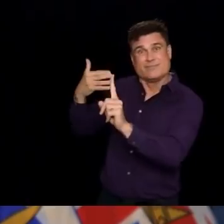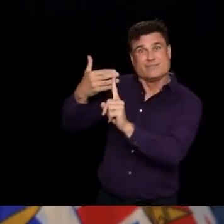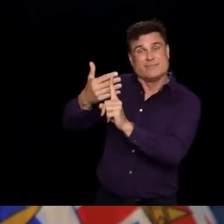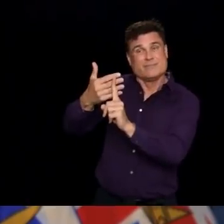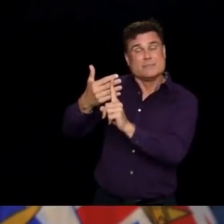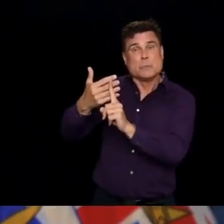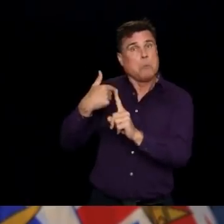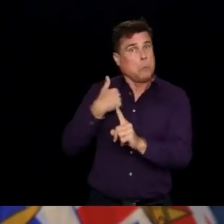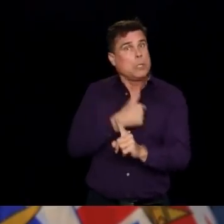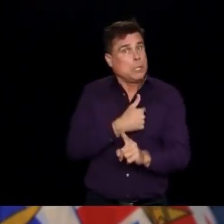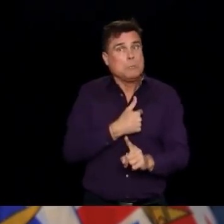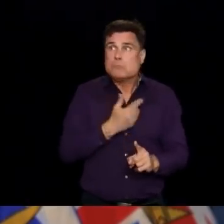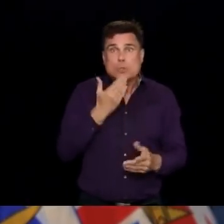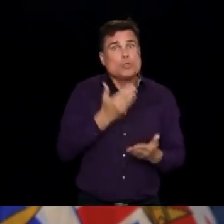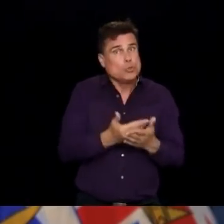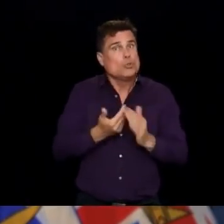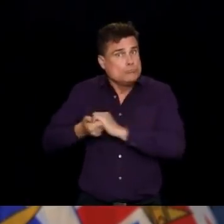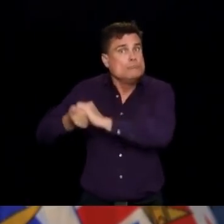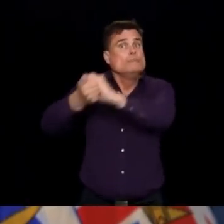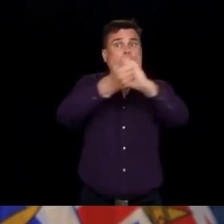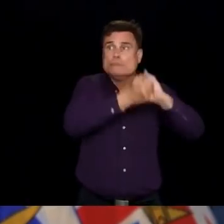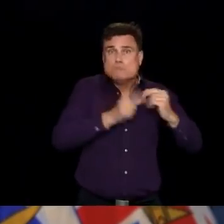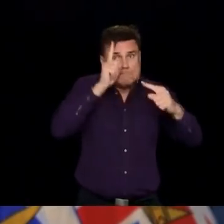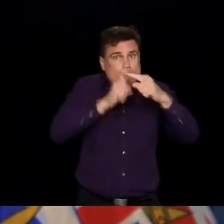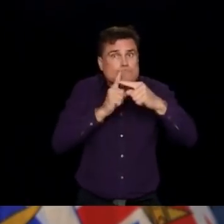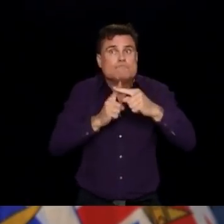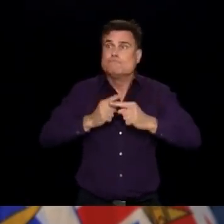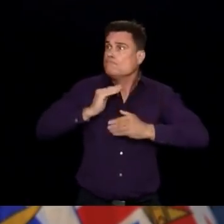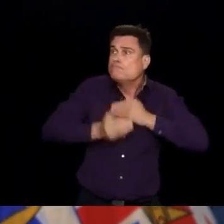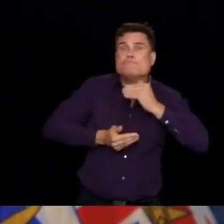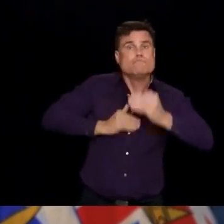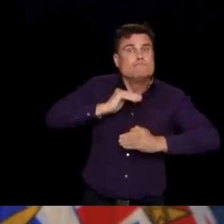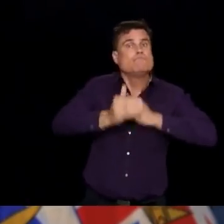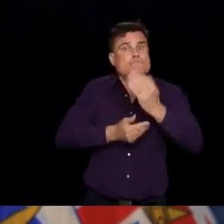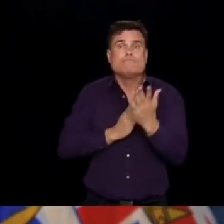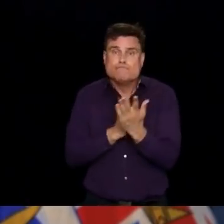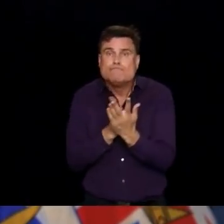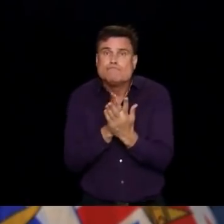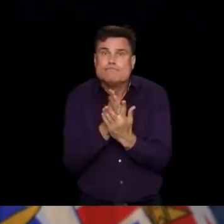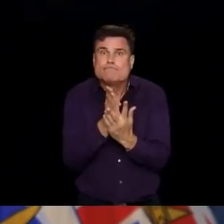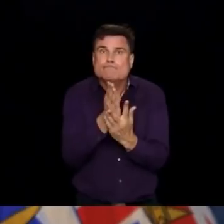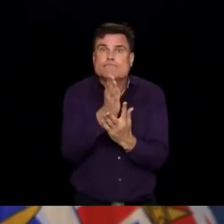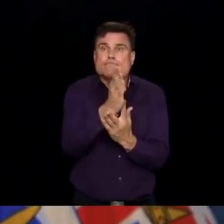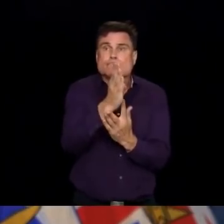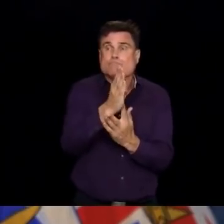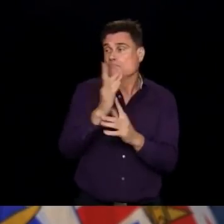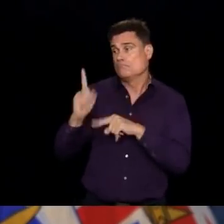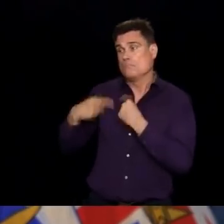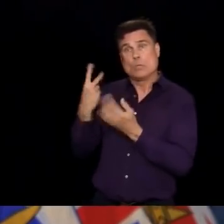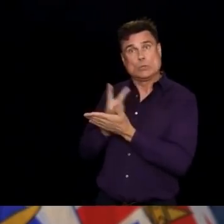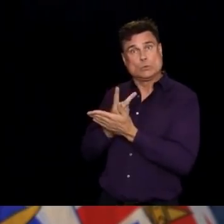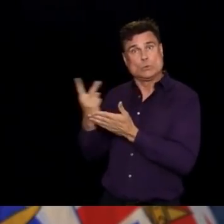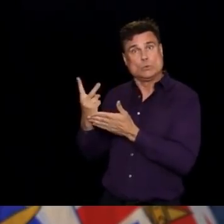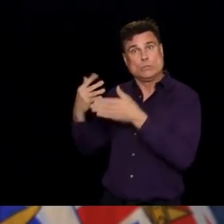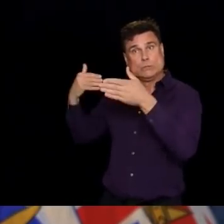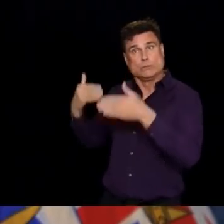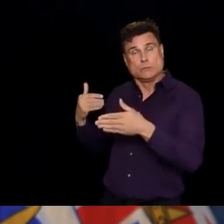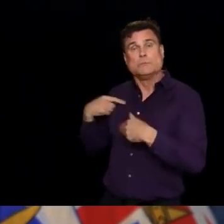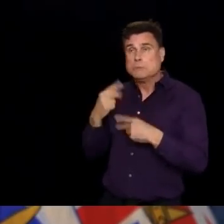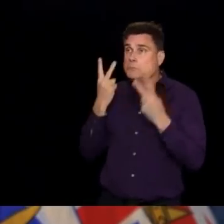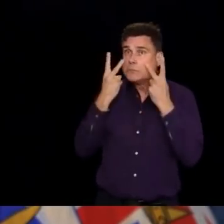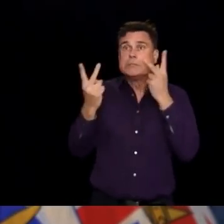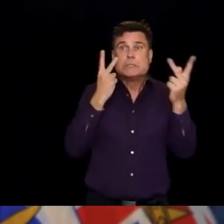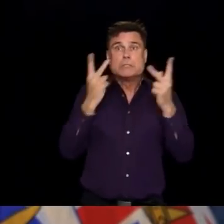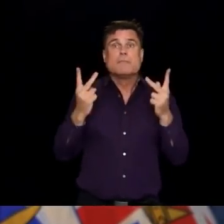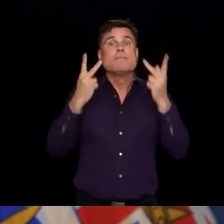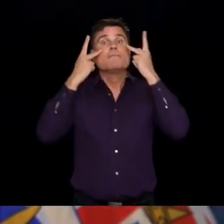around us. As we have seen an increase in the number of visitors from elsewhere in Canada in these last couple of weeks, many businesses